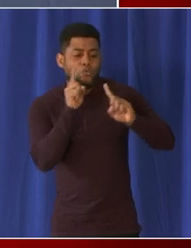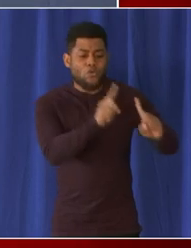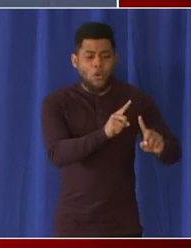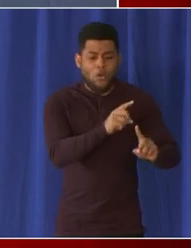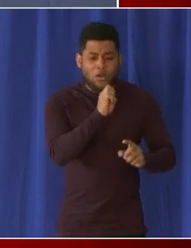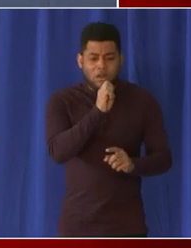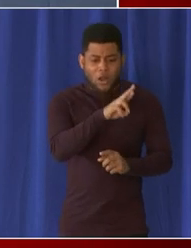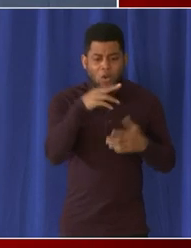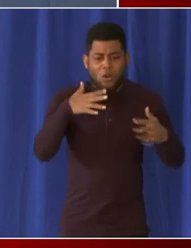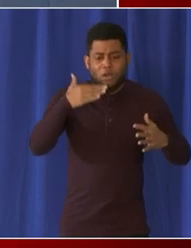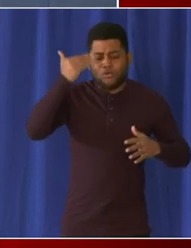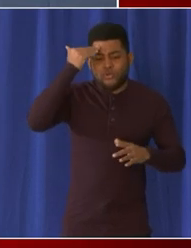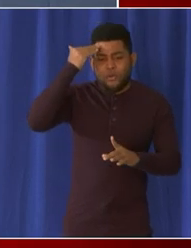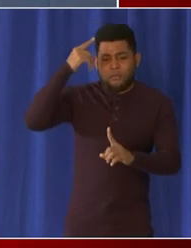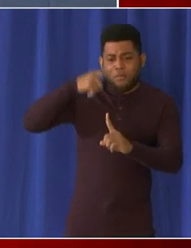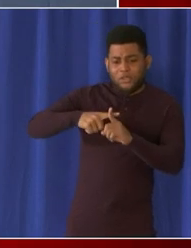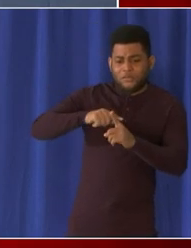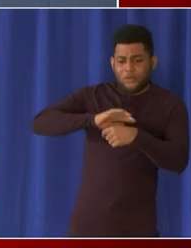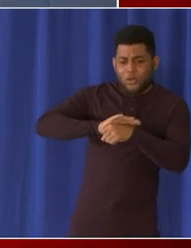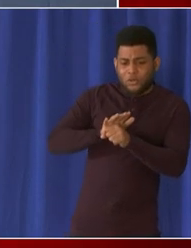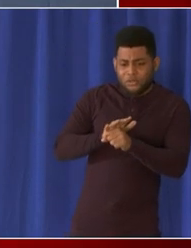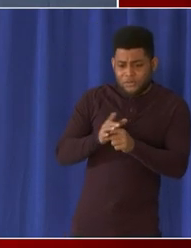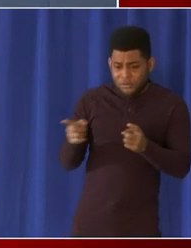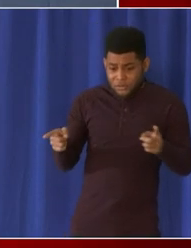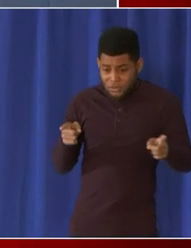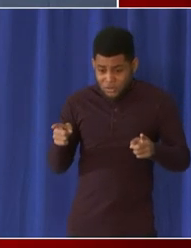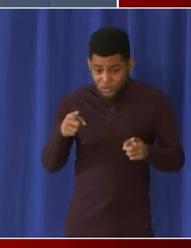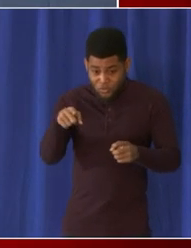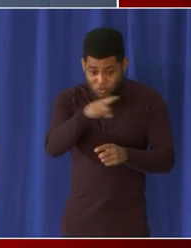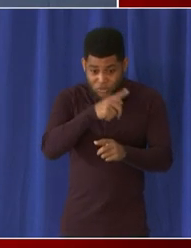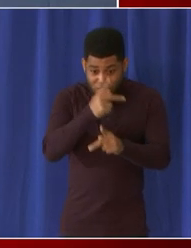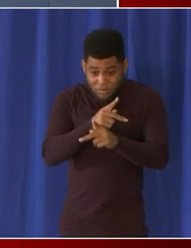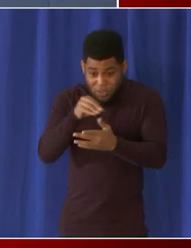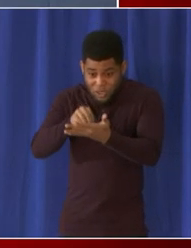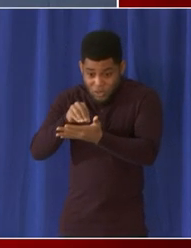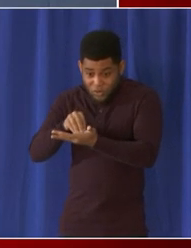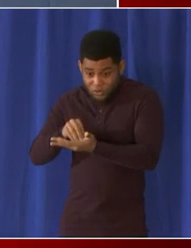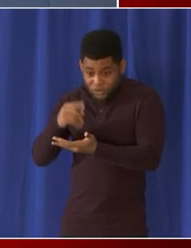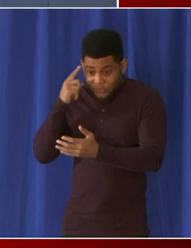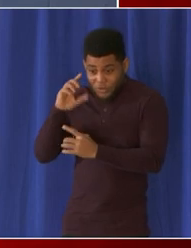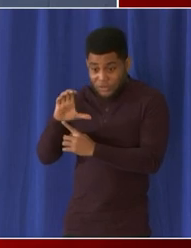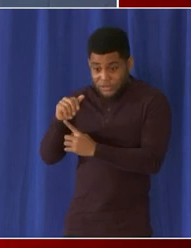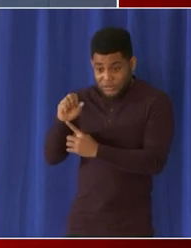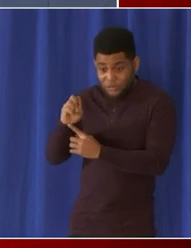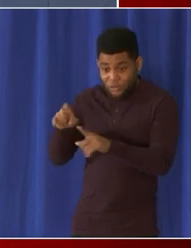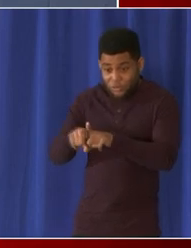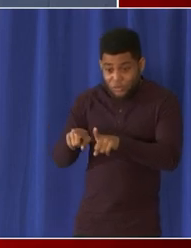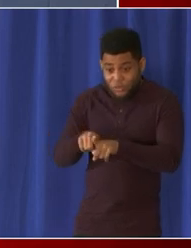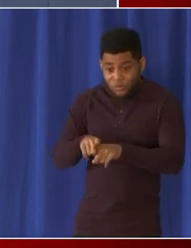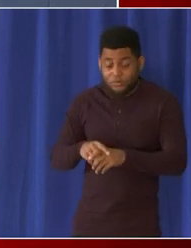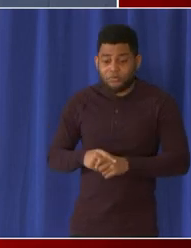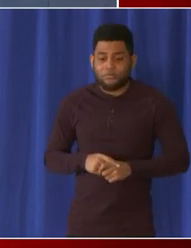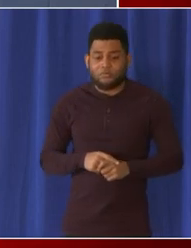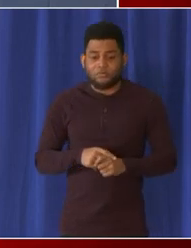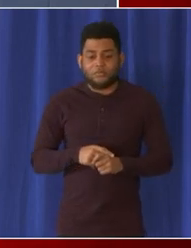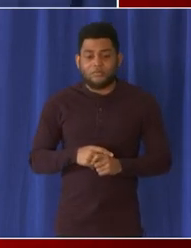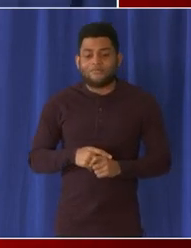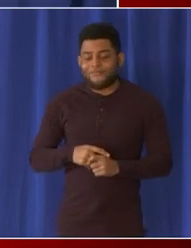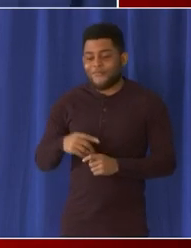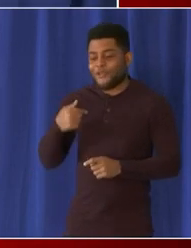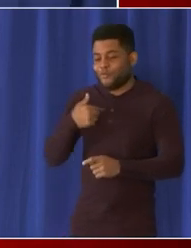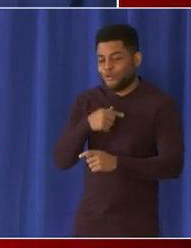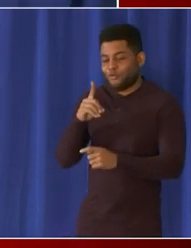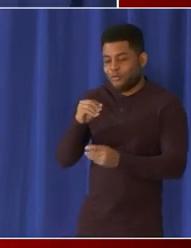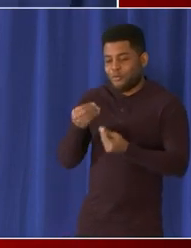tracking that uh so you have primary diagnosis of why you're in the hospital uh they do provide that to us we also see in hospitals there's